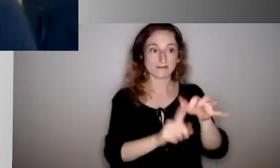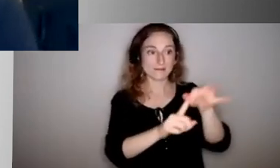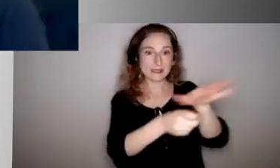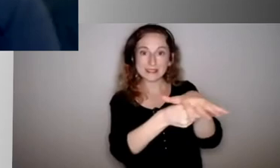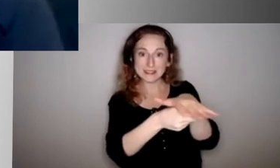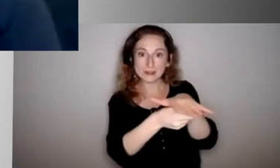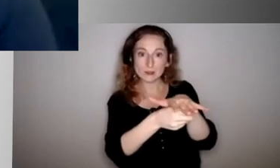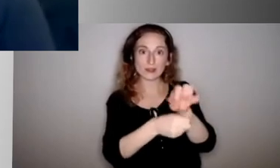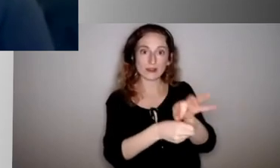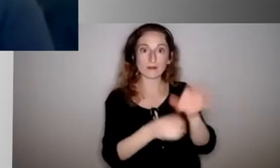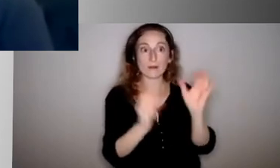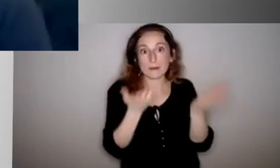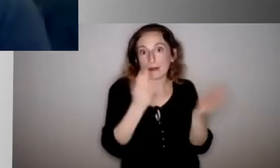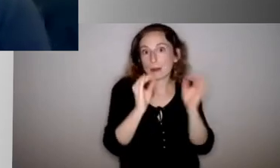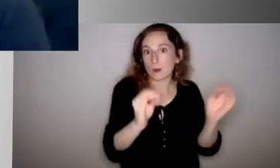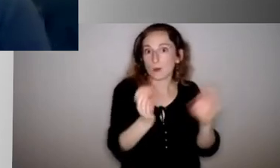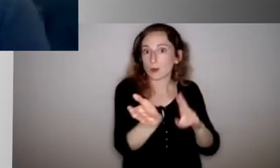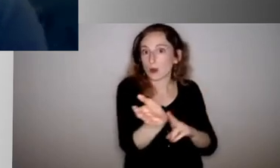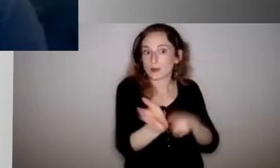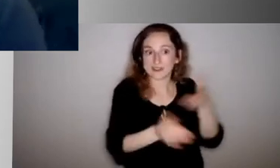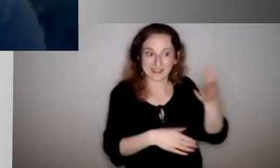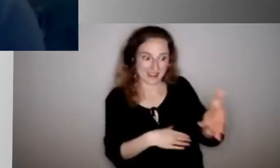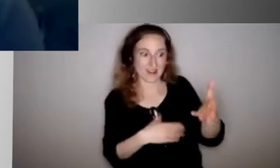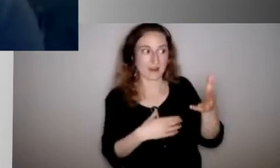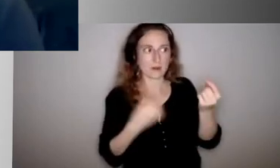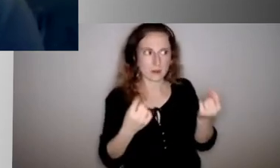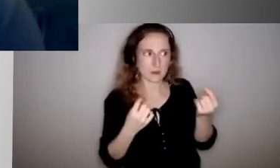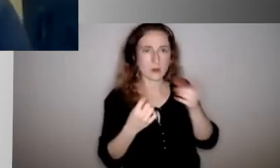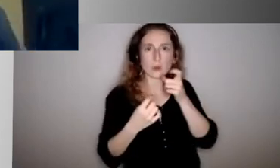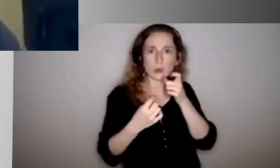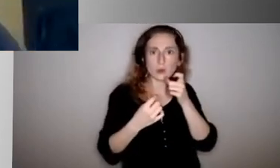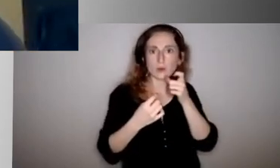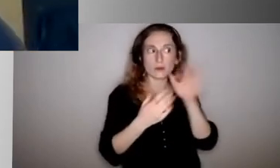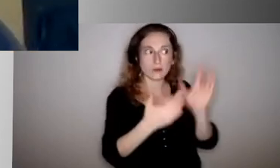nurse in the building, and who can be that point of care for that child.